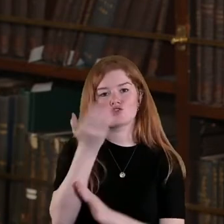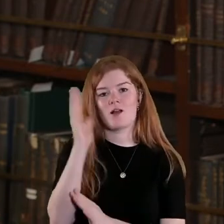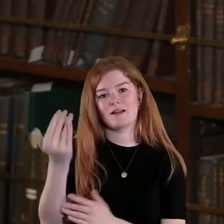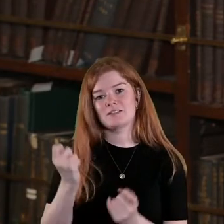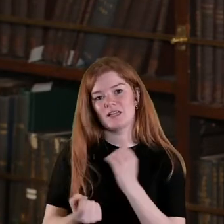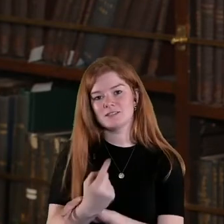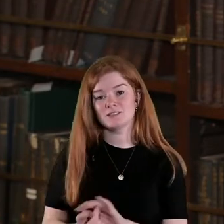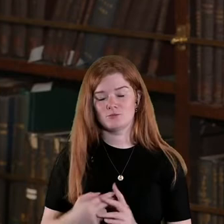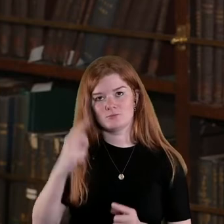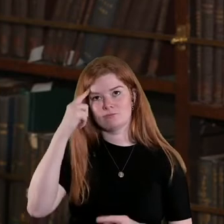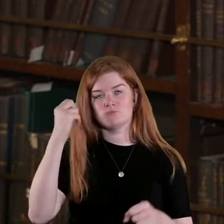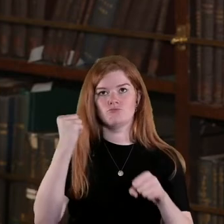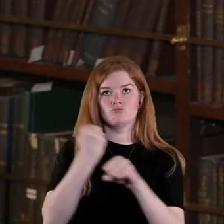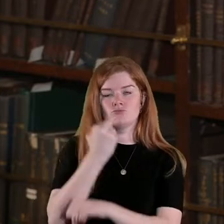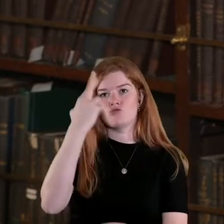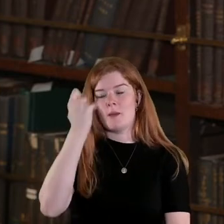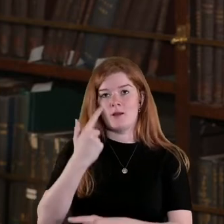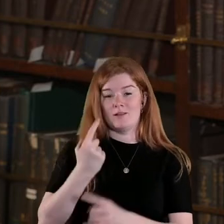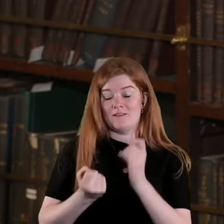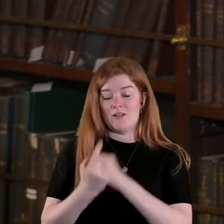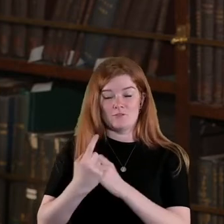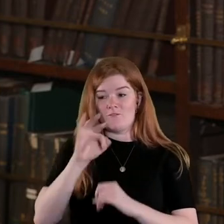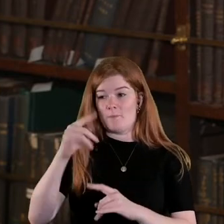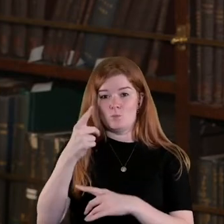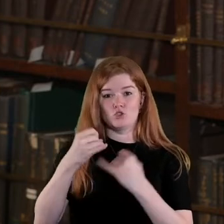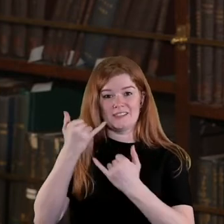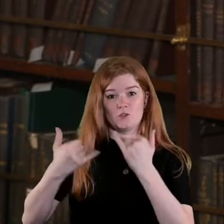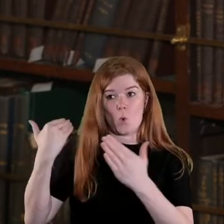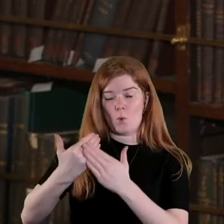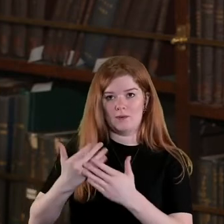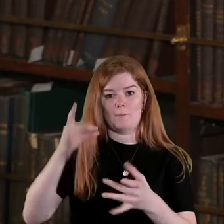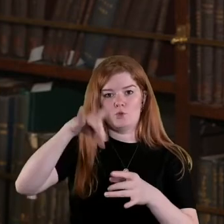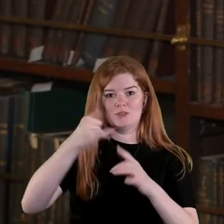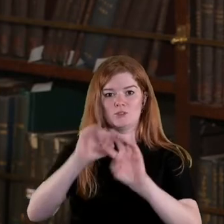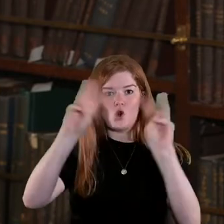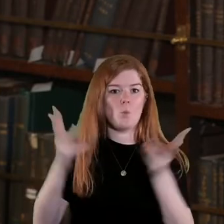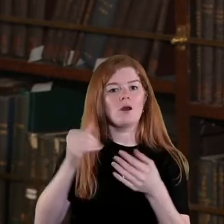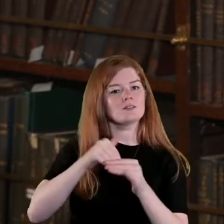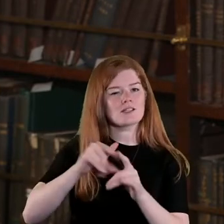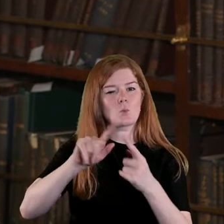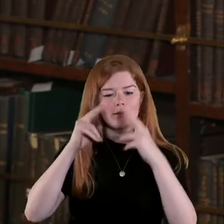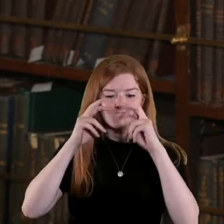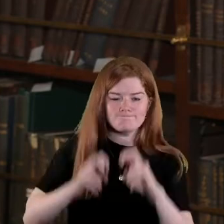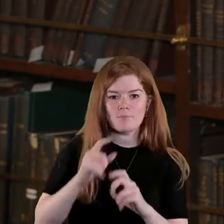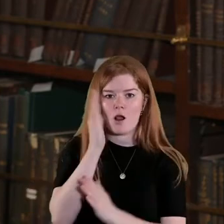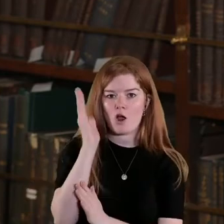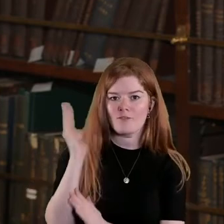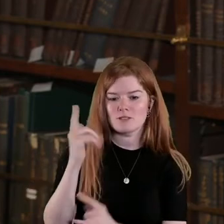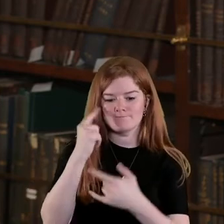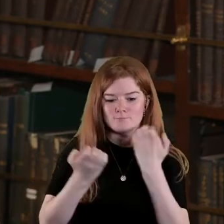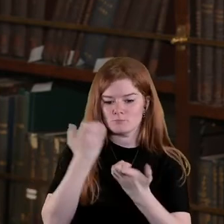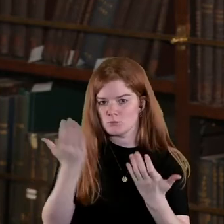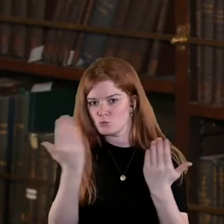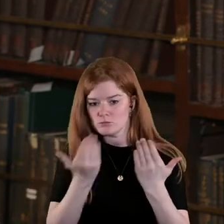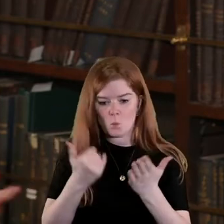remembering the events of 100 years ago putting them in a global context and also looking at the archives and exploring what the